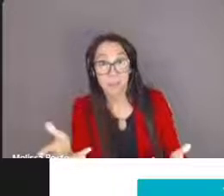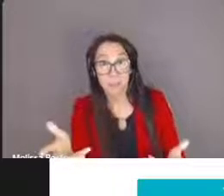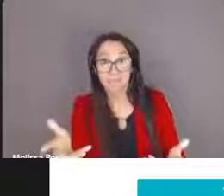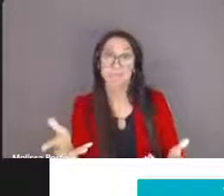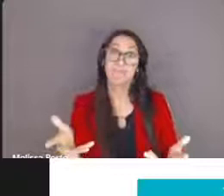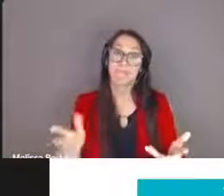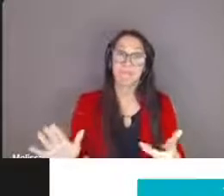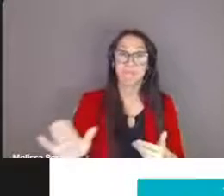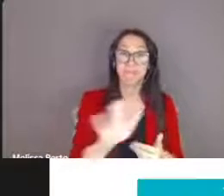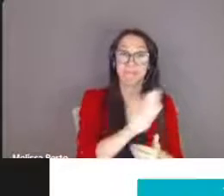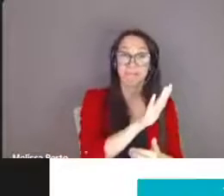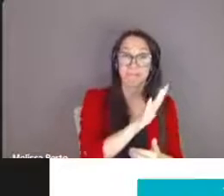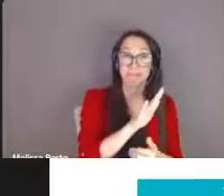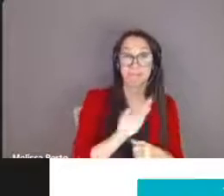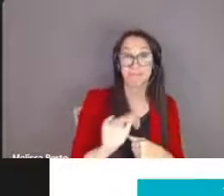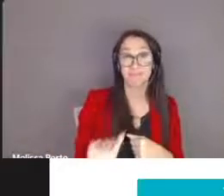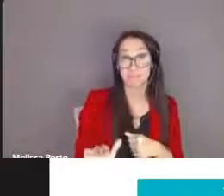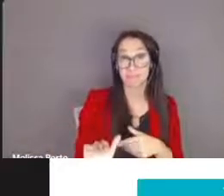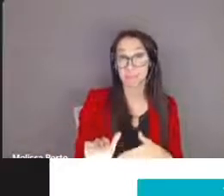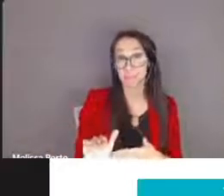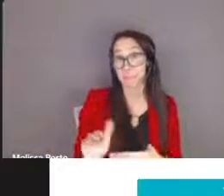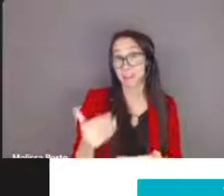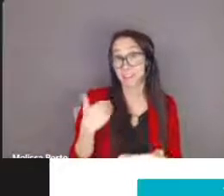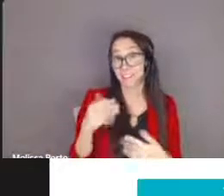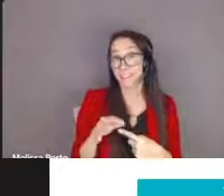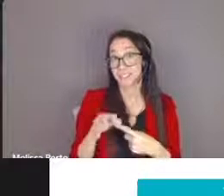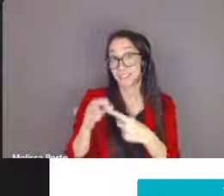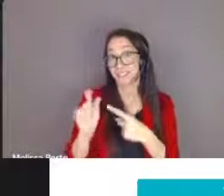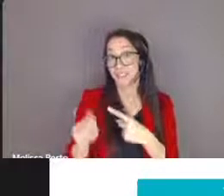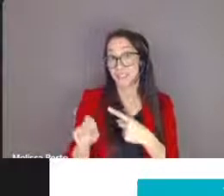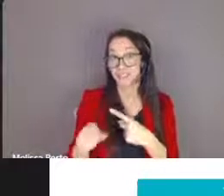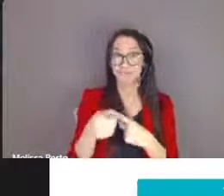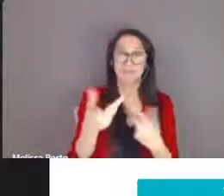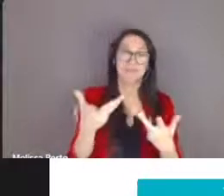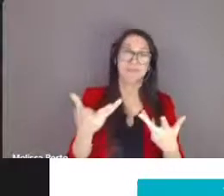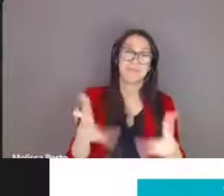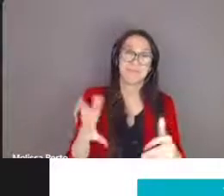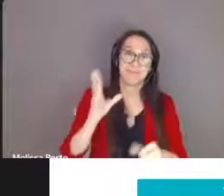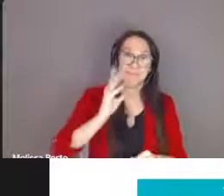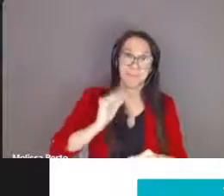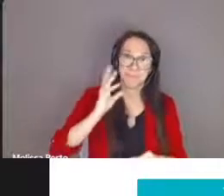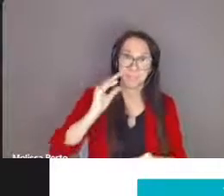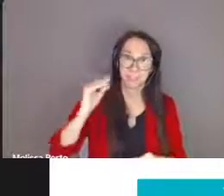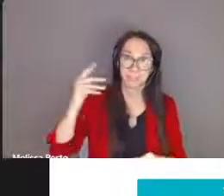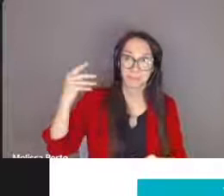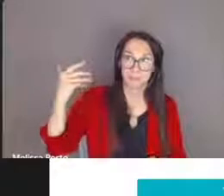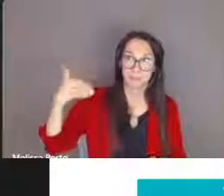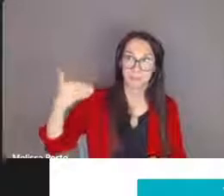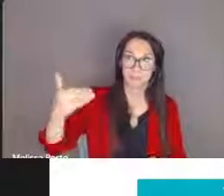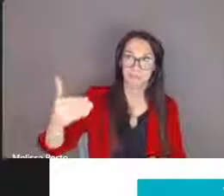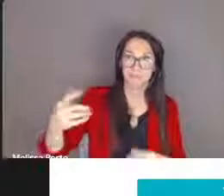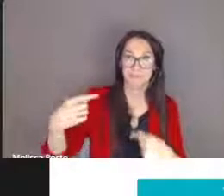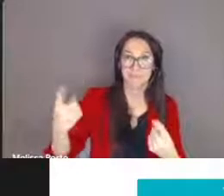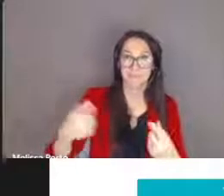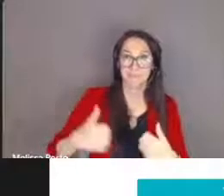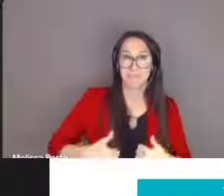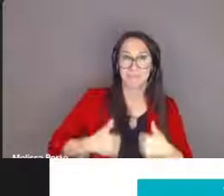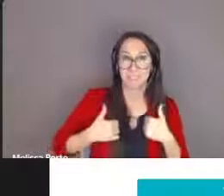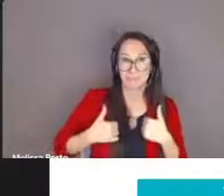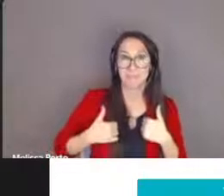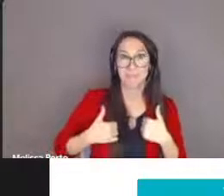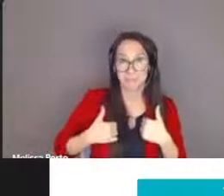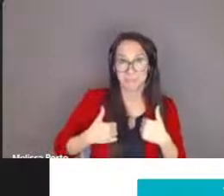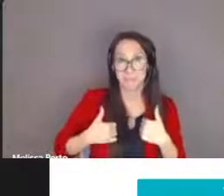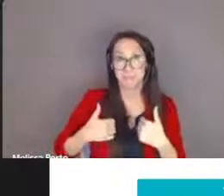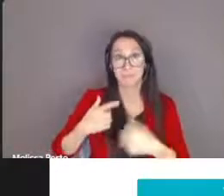you've probably already navigated a lot with finding out that your child has special needs to entry to daycare